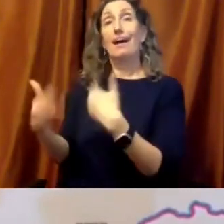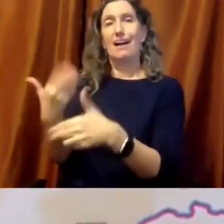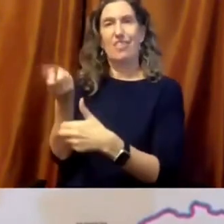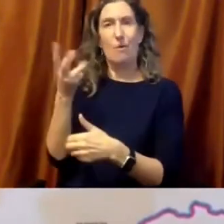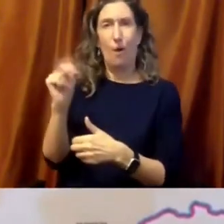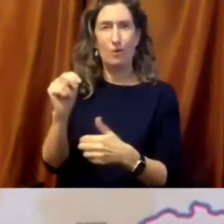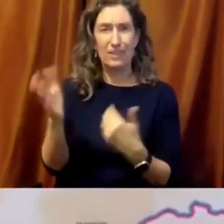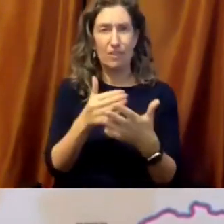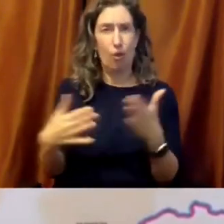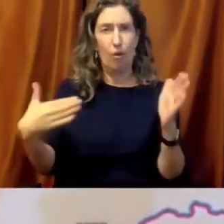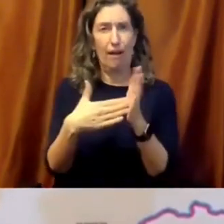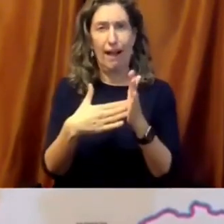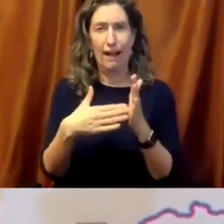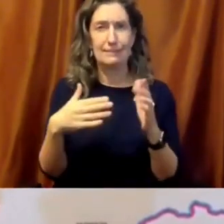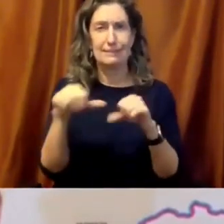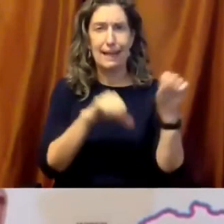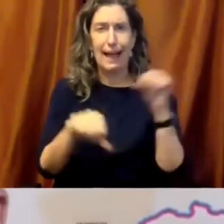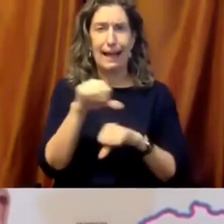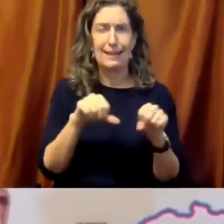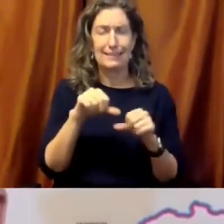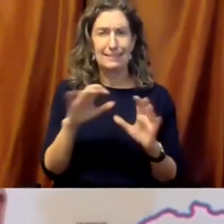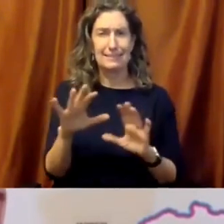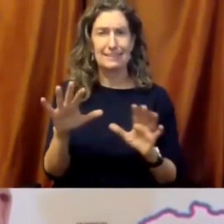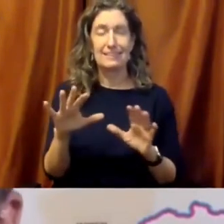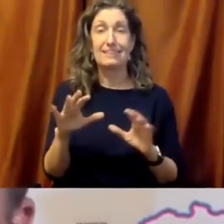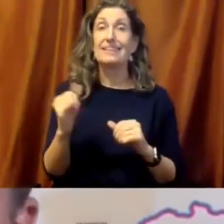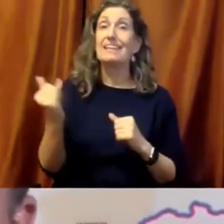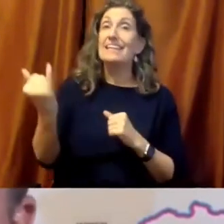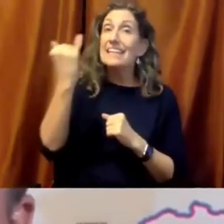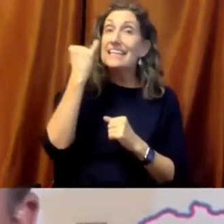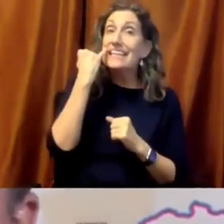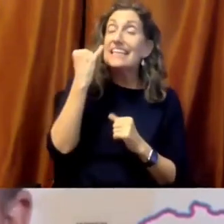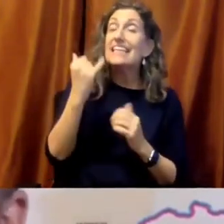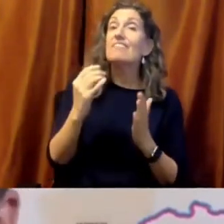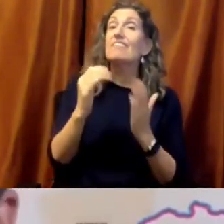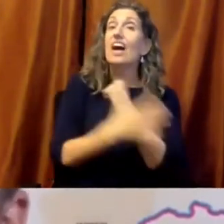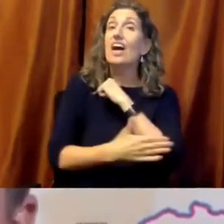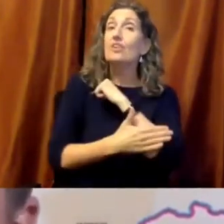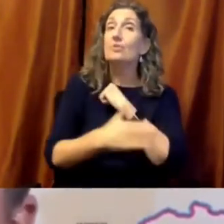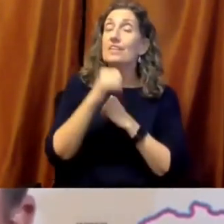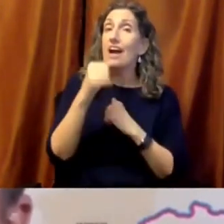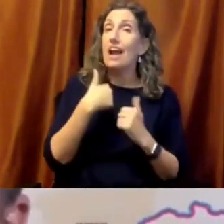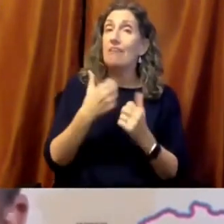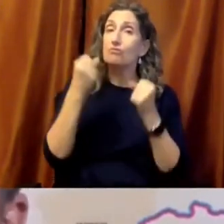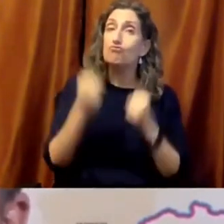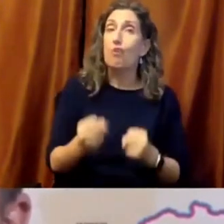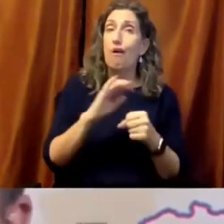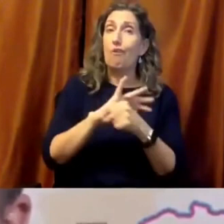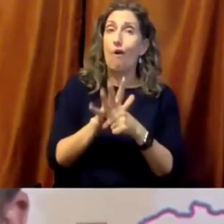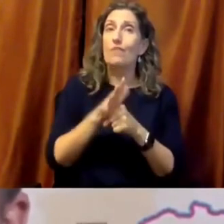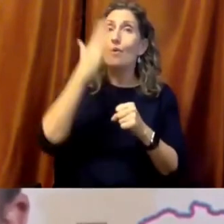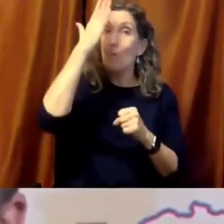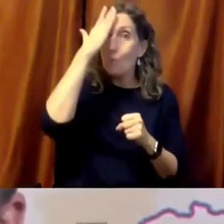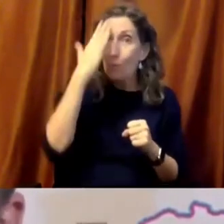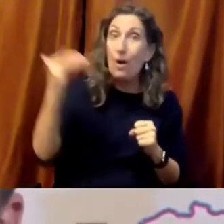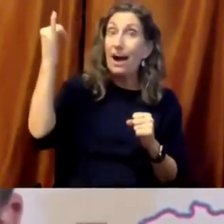experienced less severe outbreaks of the pandemic and are transitioning more smoothly back to school and work, focus